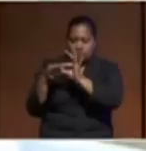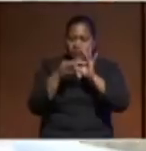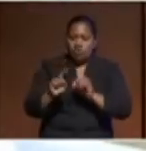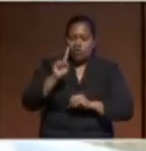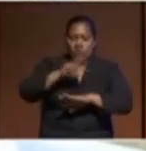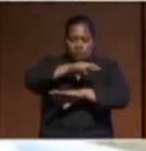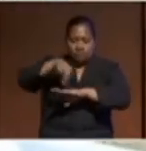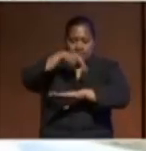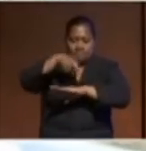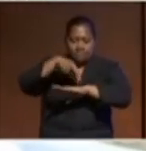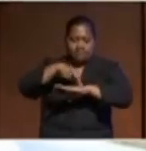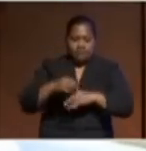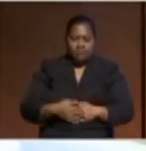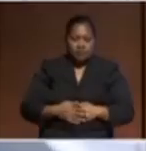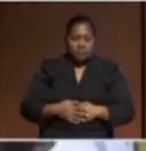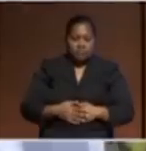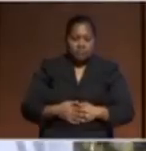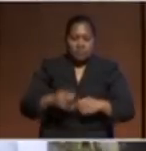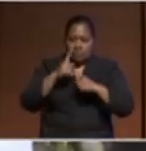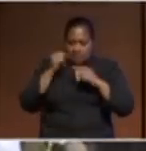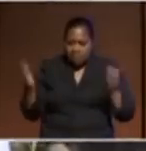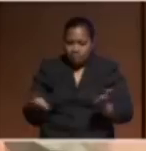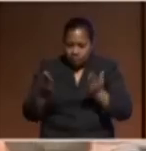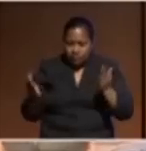our strengths and shape our own future